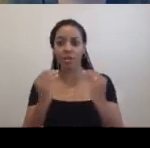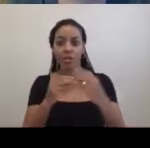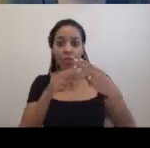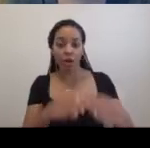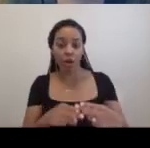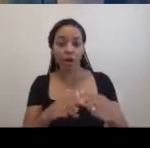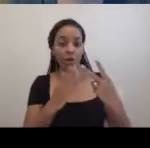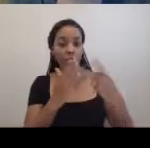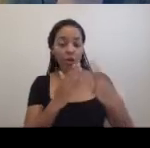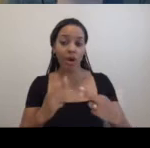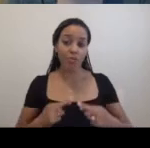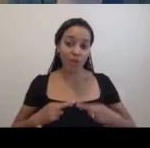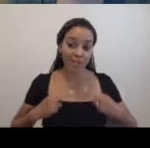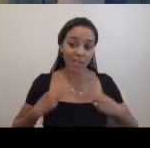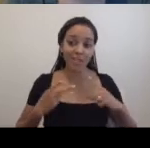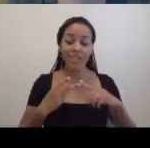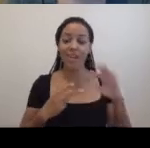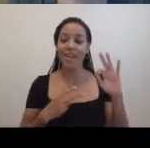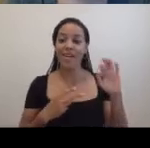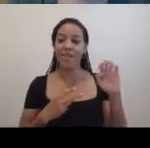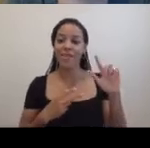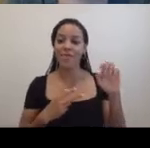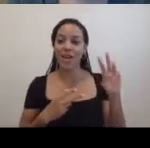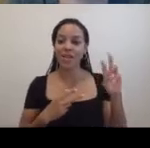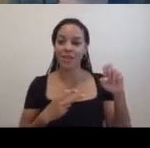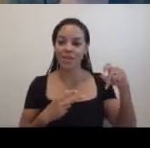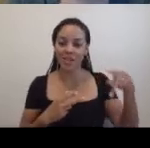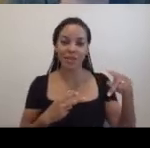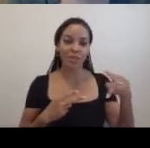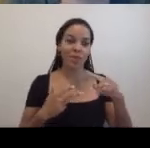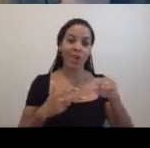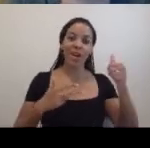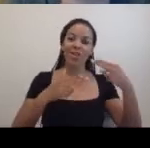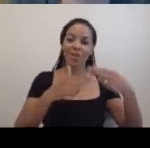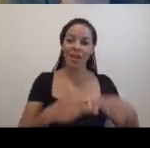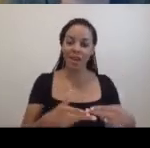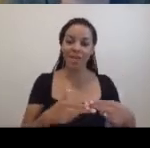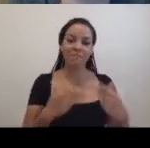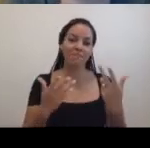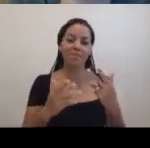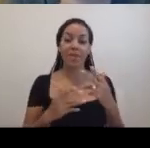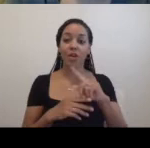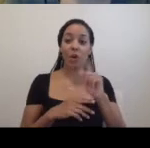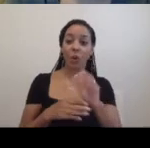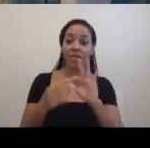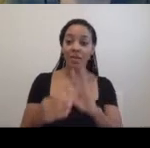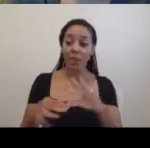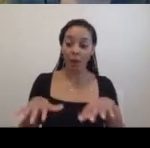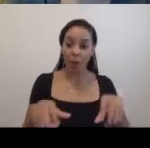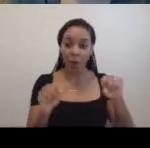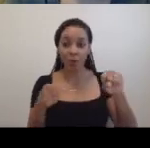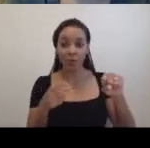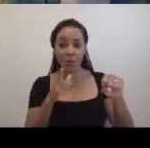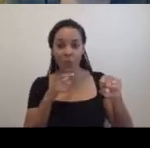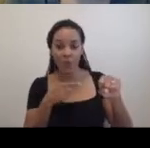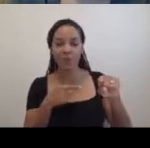residencies, fellowships, or something else. The questions of hosts and guests will inevitably come up in our discussions over the